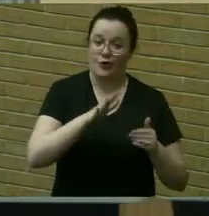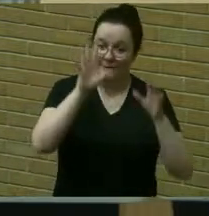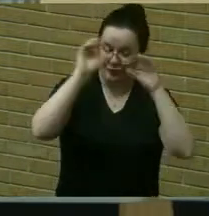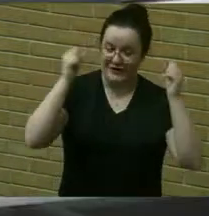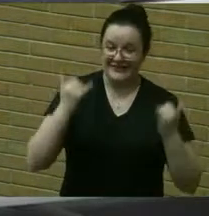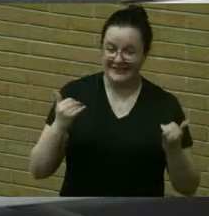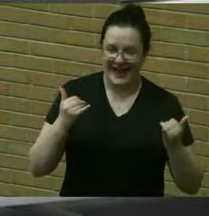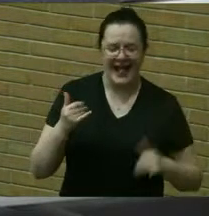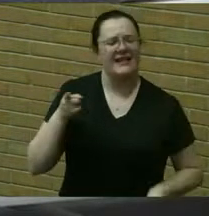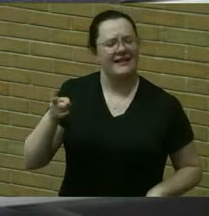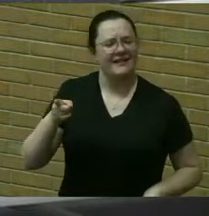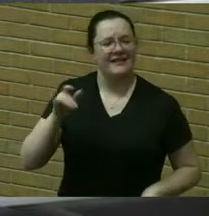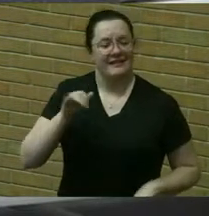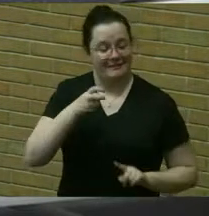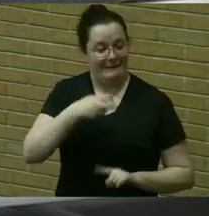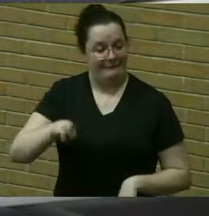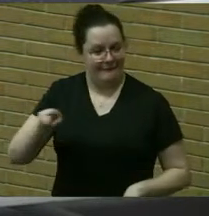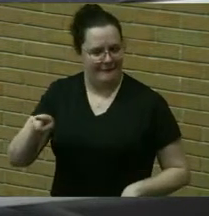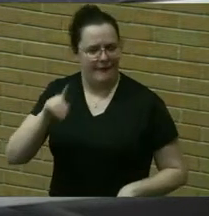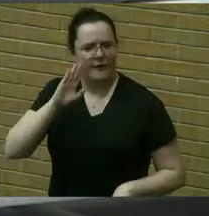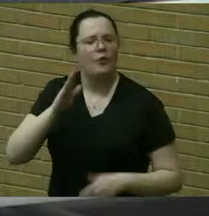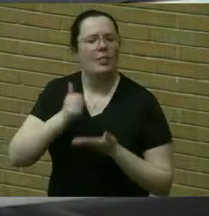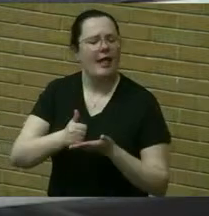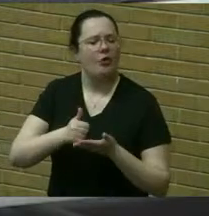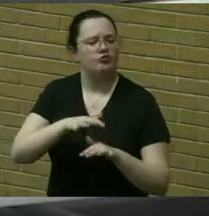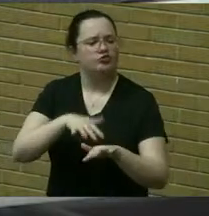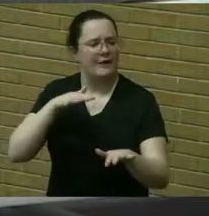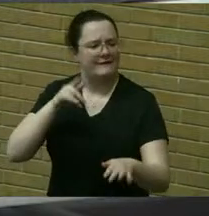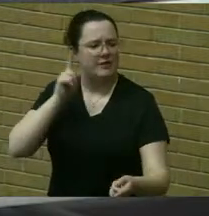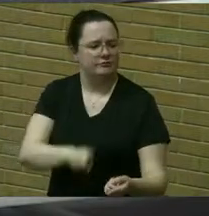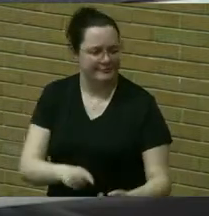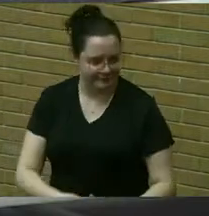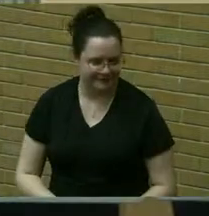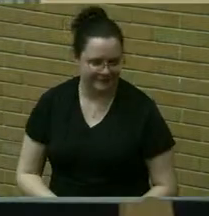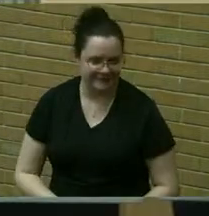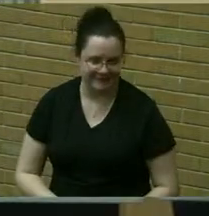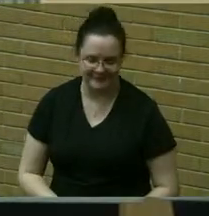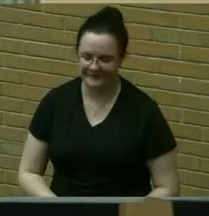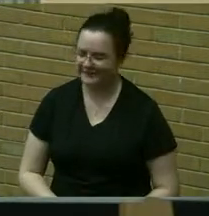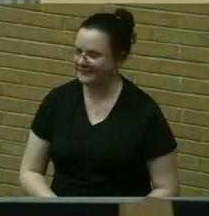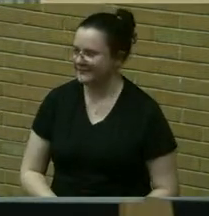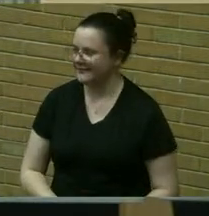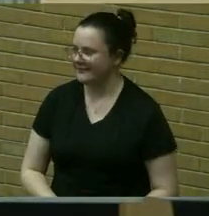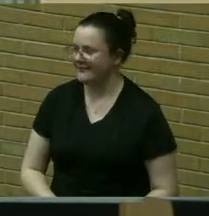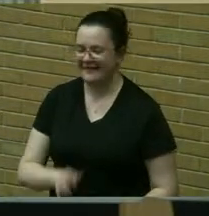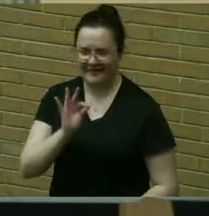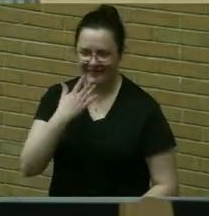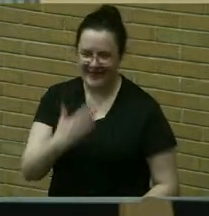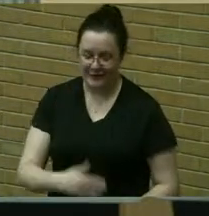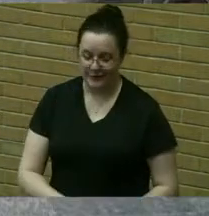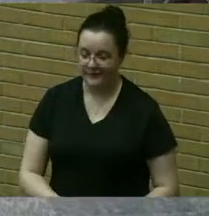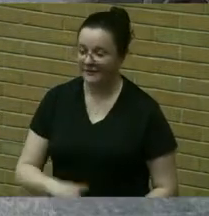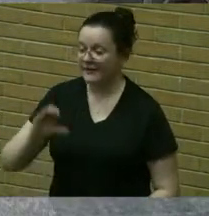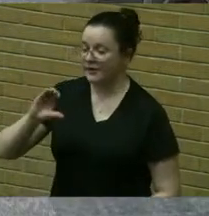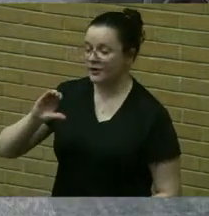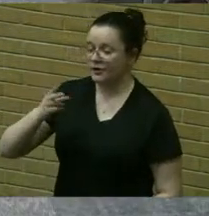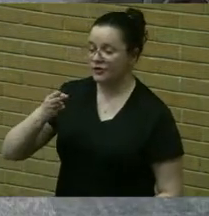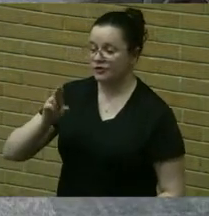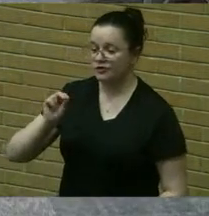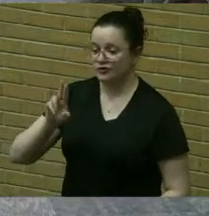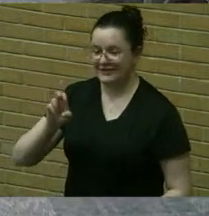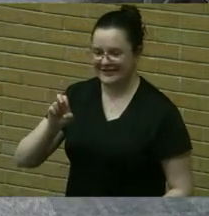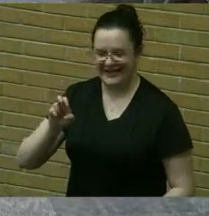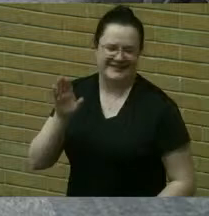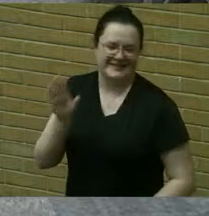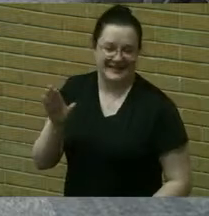traffic in three days a year anyway yeah on the various election days and thanks if i may dan um for the folks